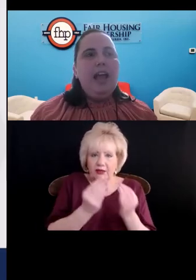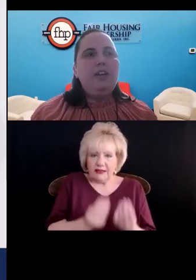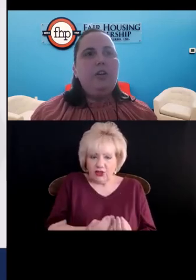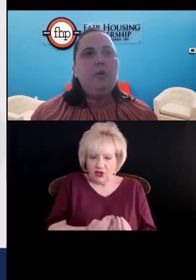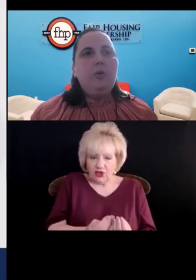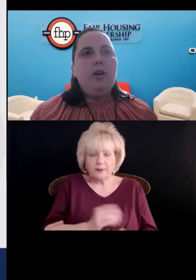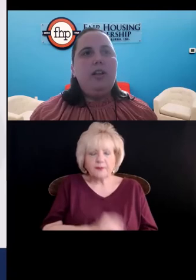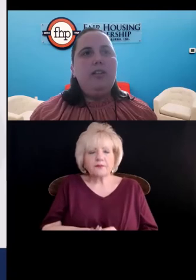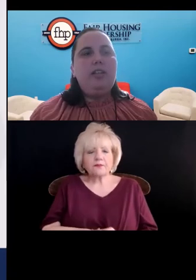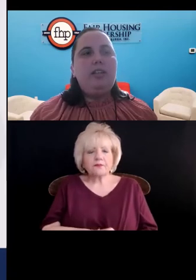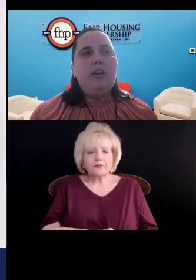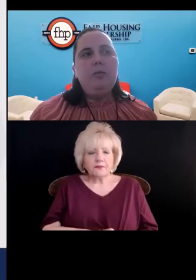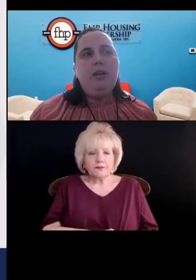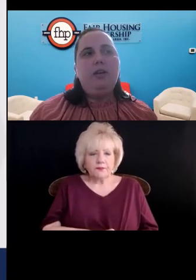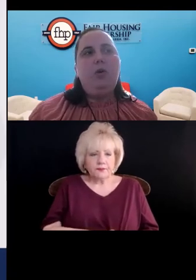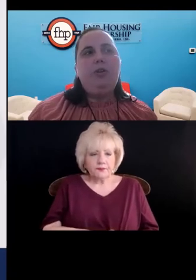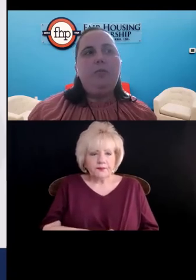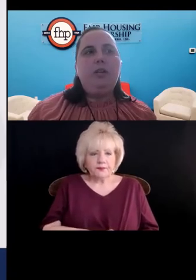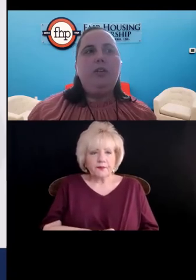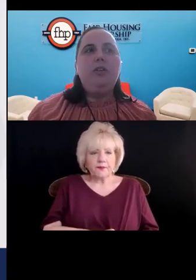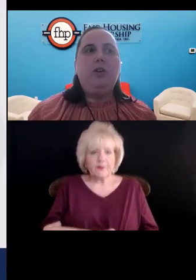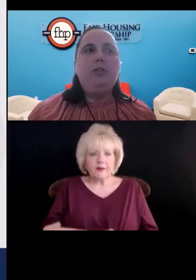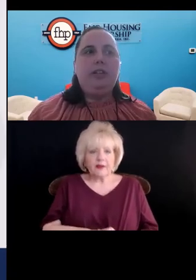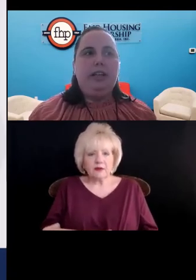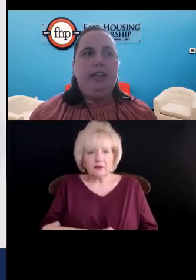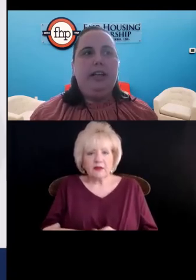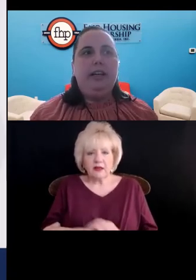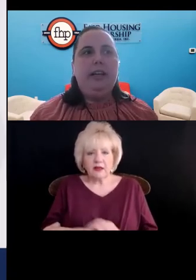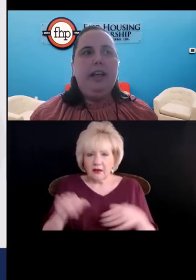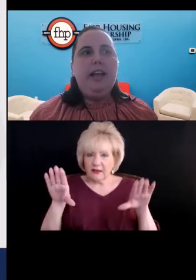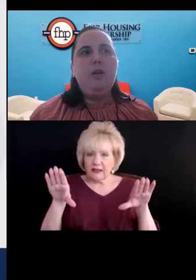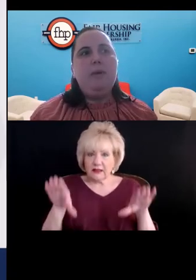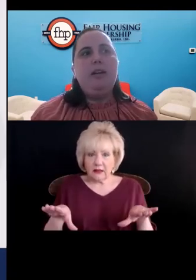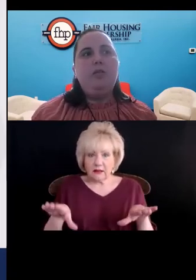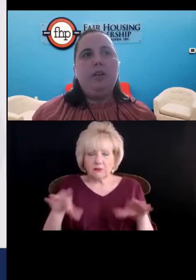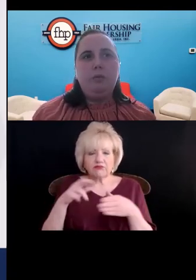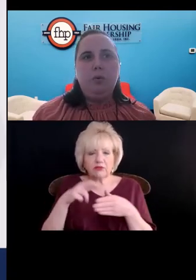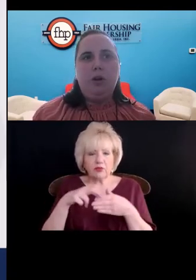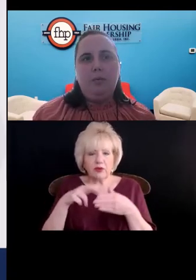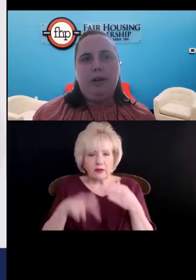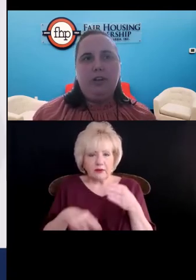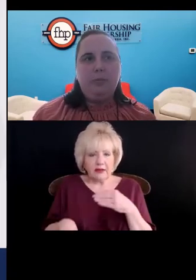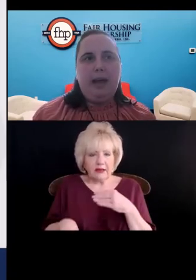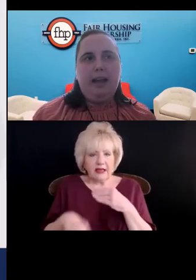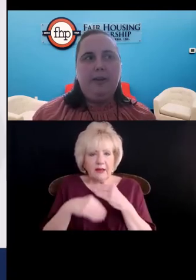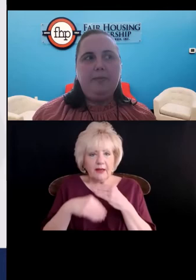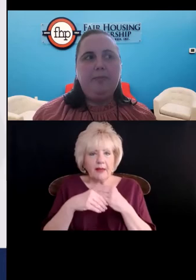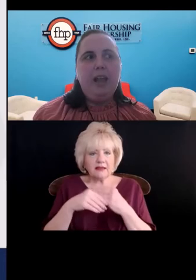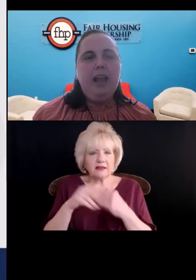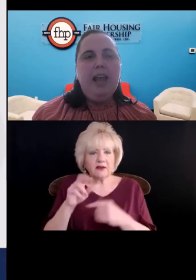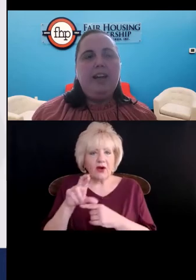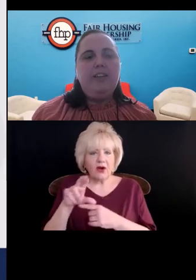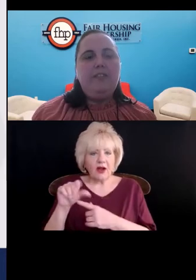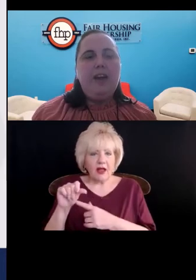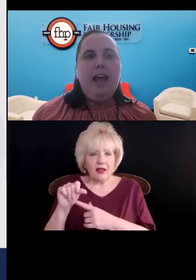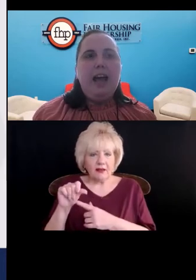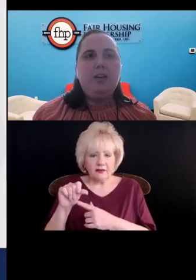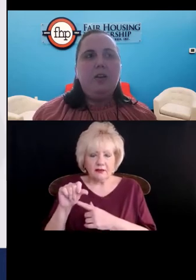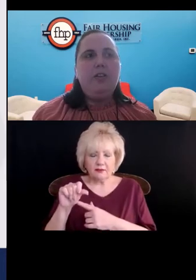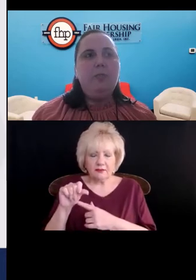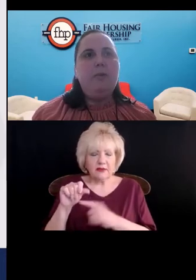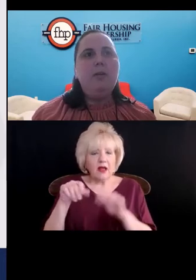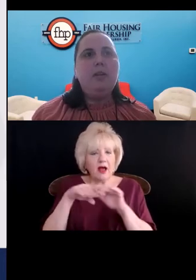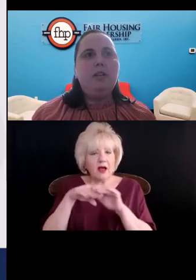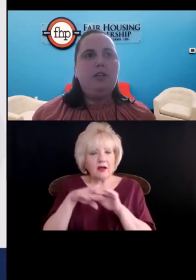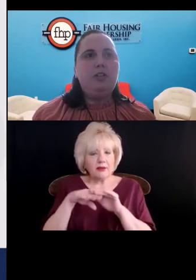And so the settlement ultimately resulted in an amended reasonable accommodation packet. And in fact,